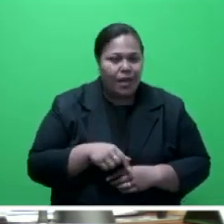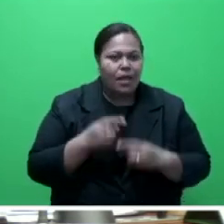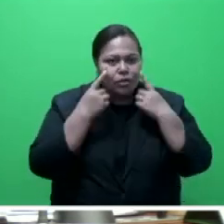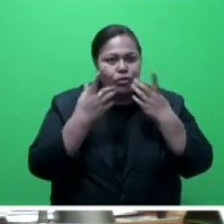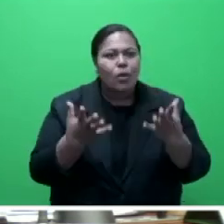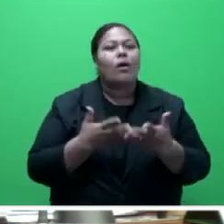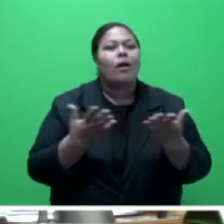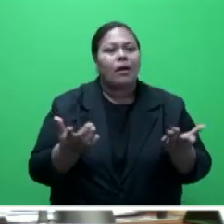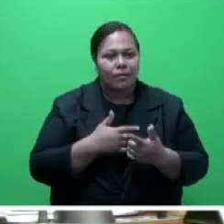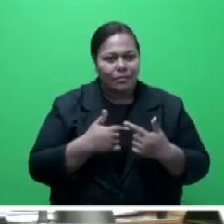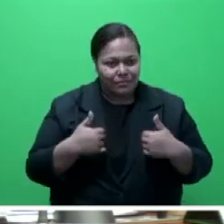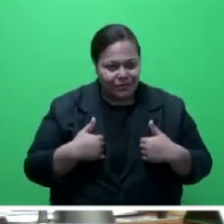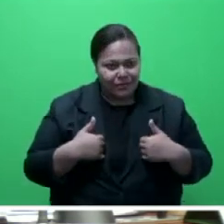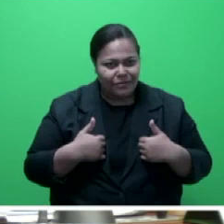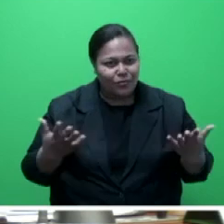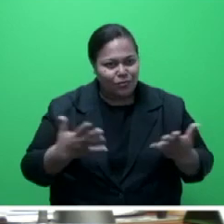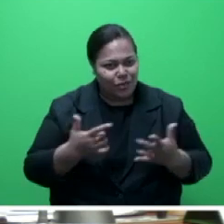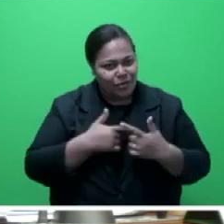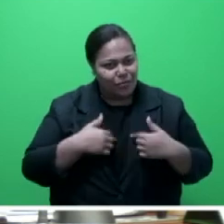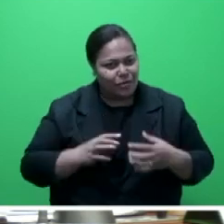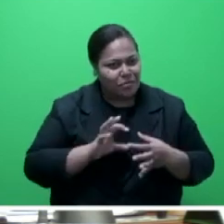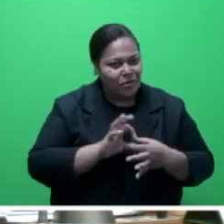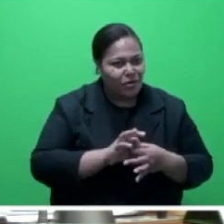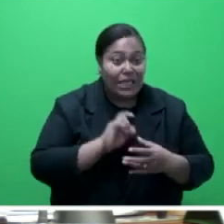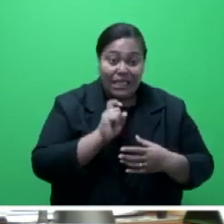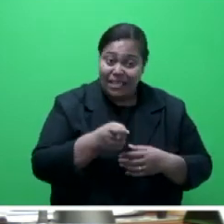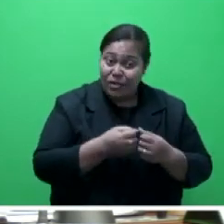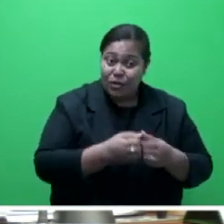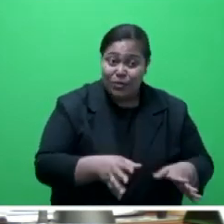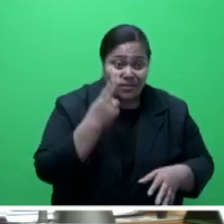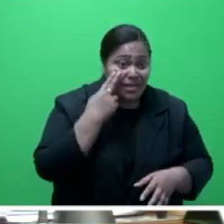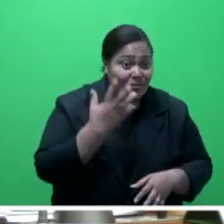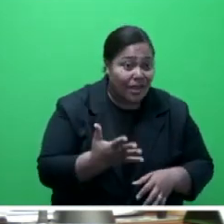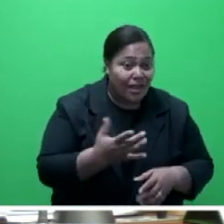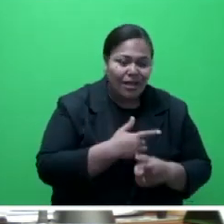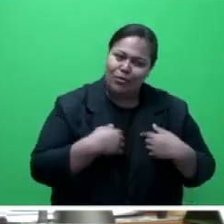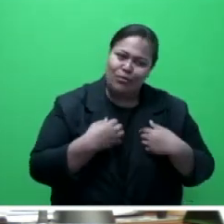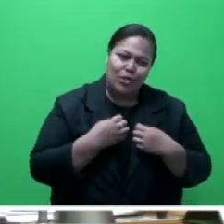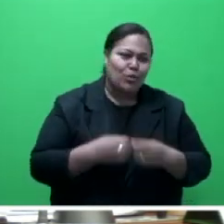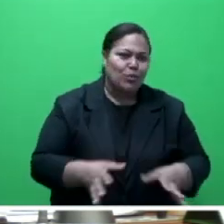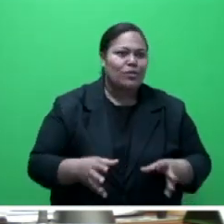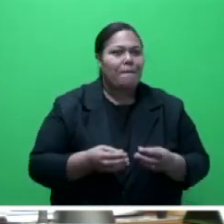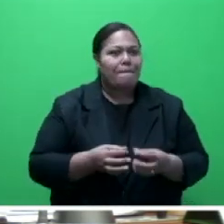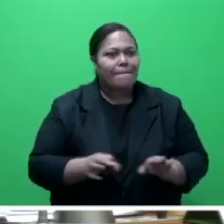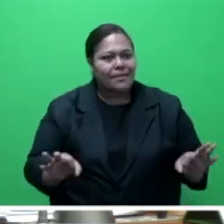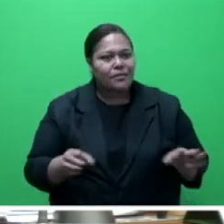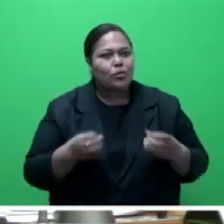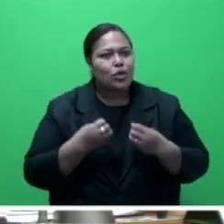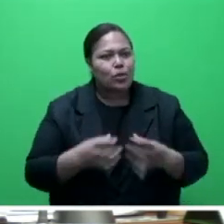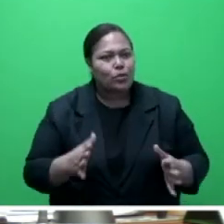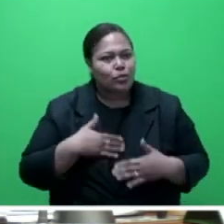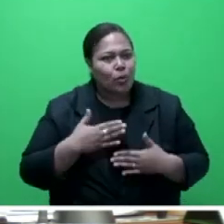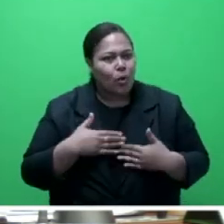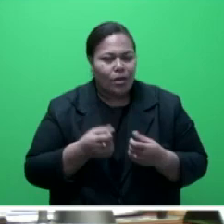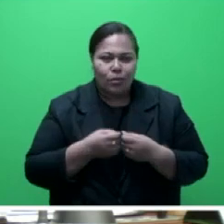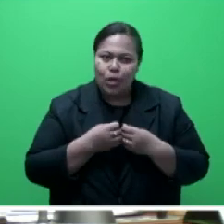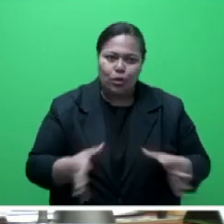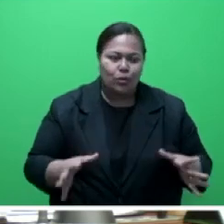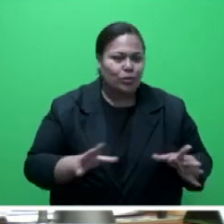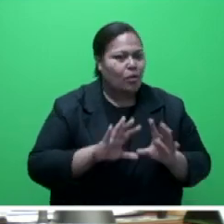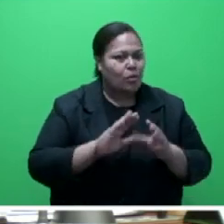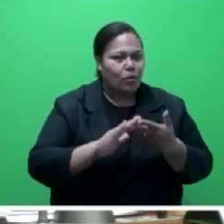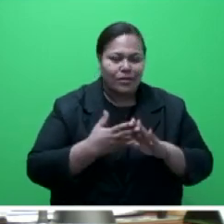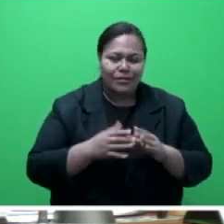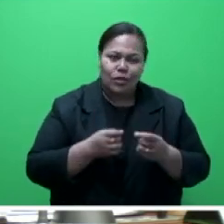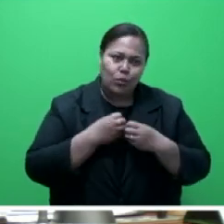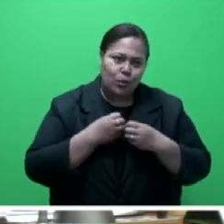Losing our biodiversity means we lose our peace, we lose our joy, we lose our humanity, we lose our self. Mr Speaker